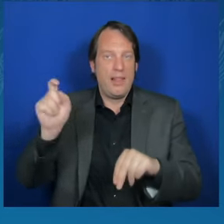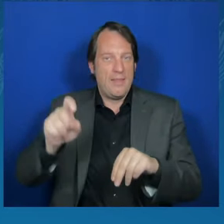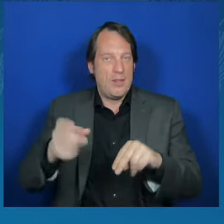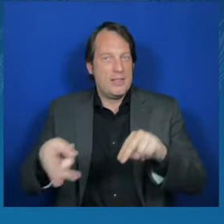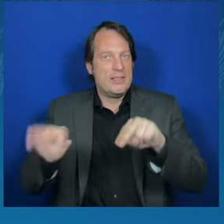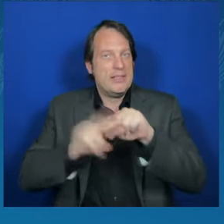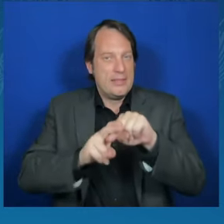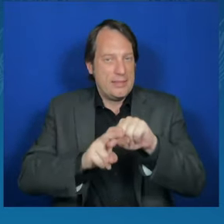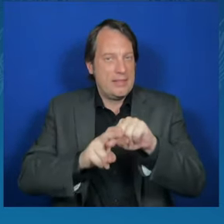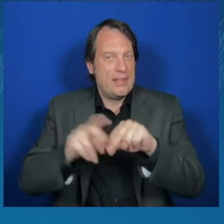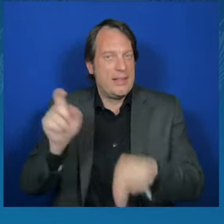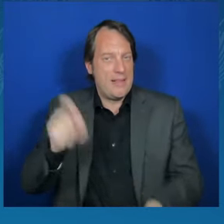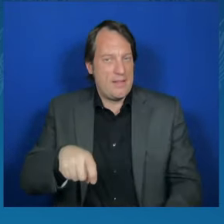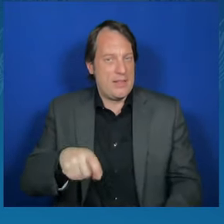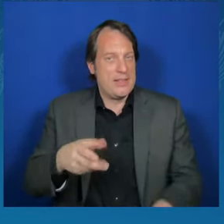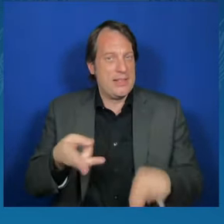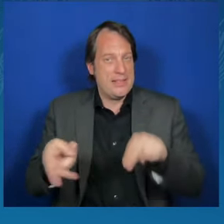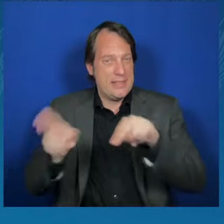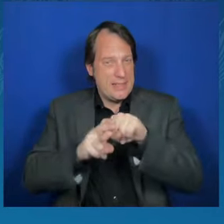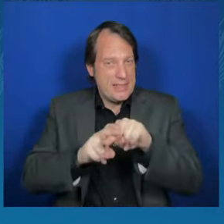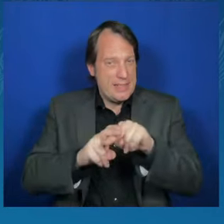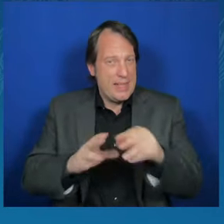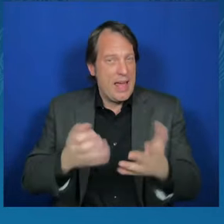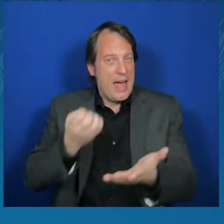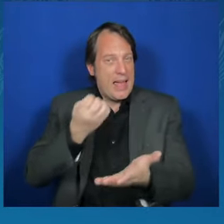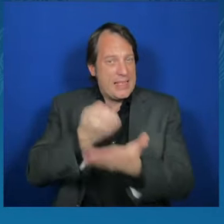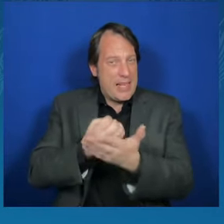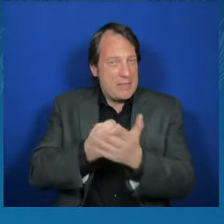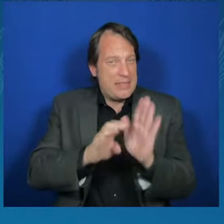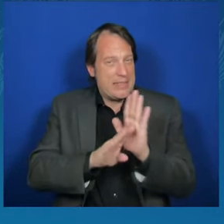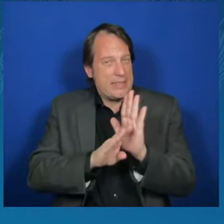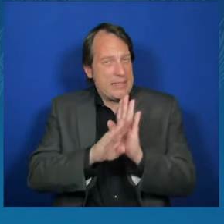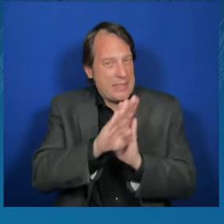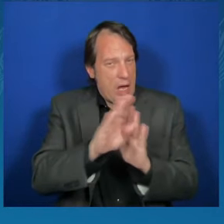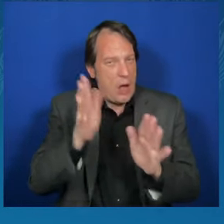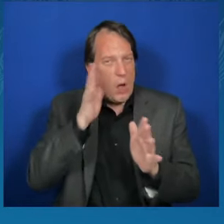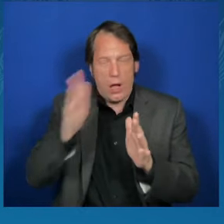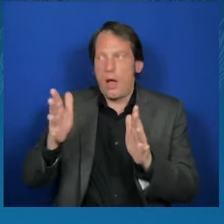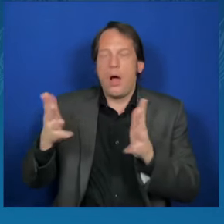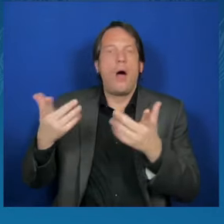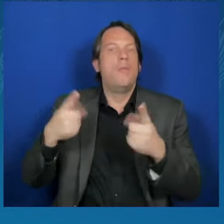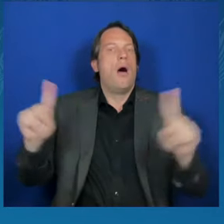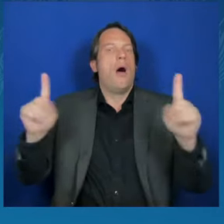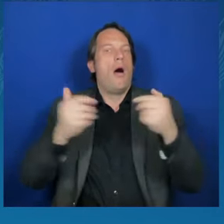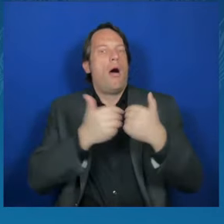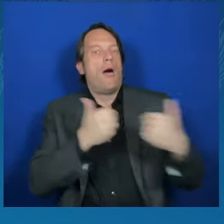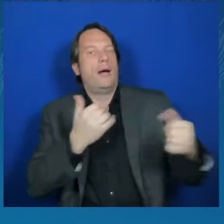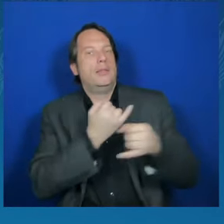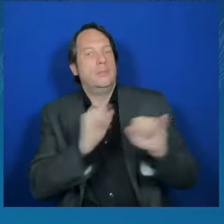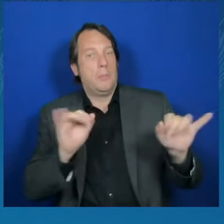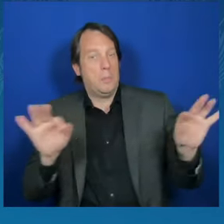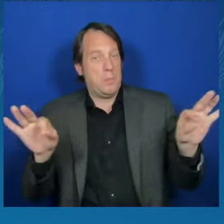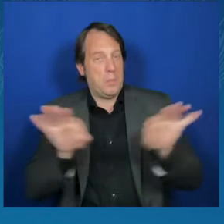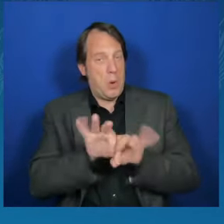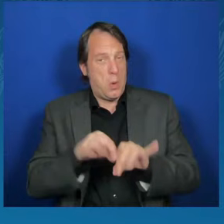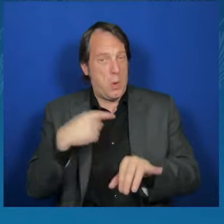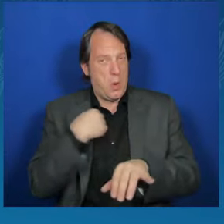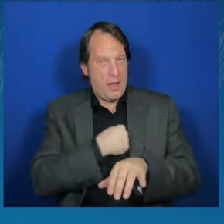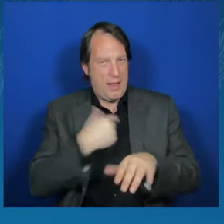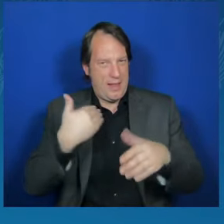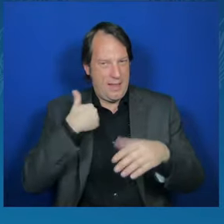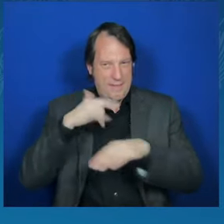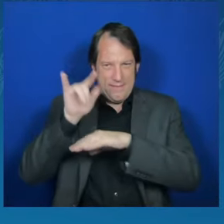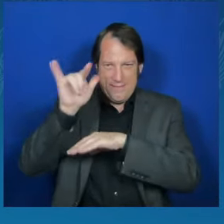independence. The issue of air defense in this regard is the main thing. I have informed Madam Vice President regarding the current situation on the